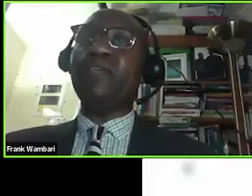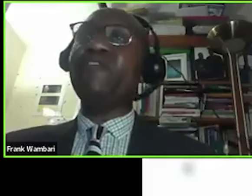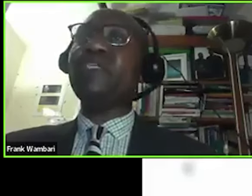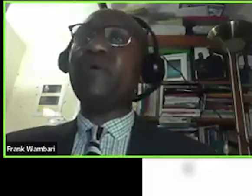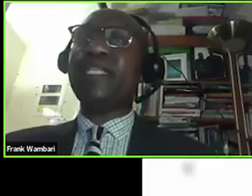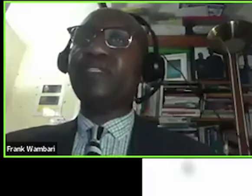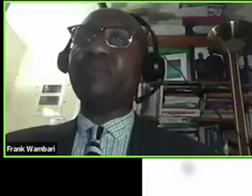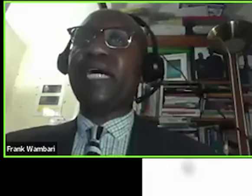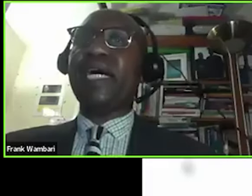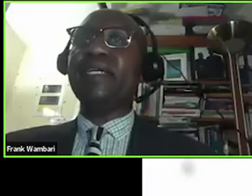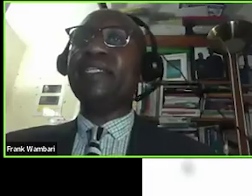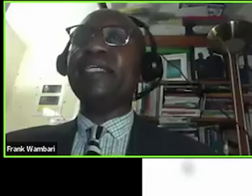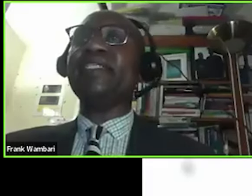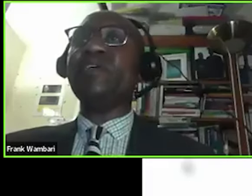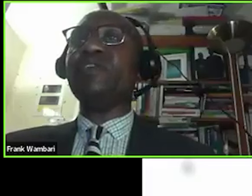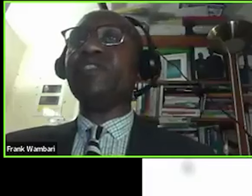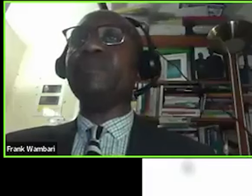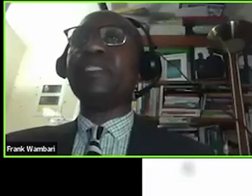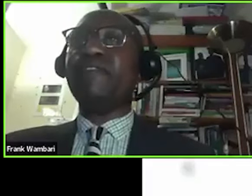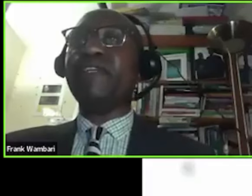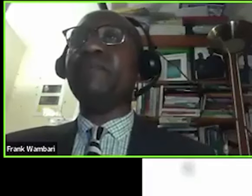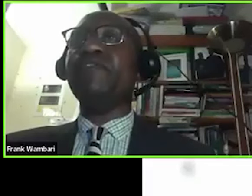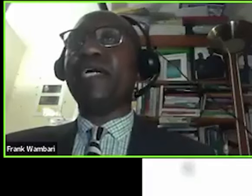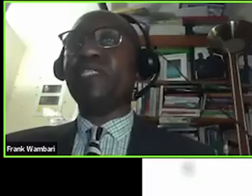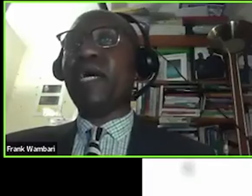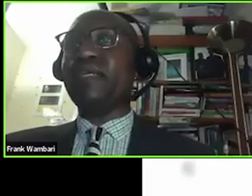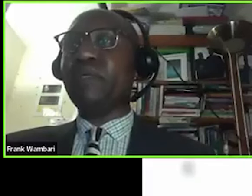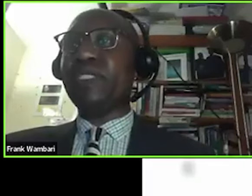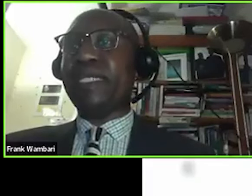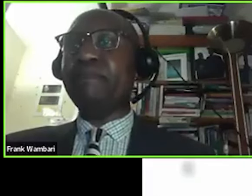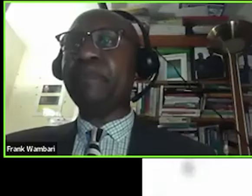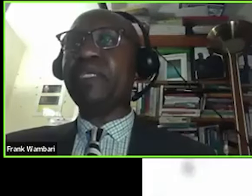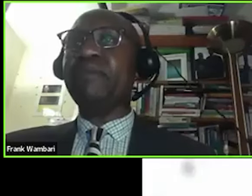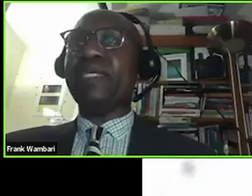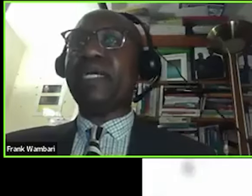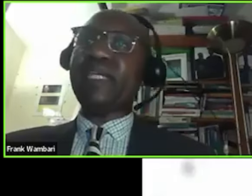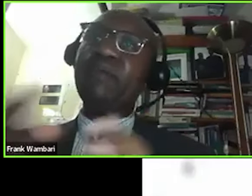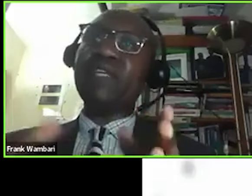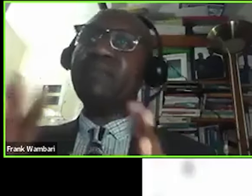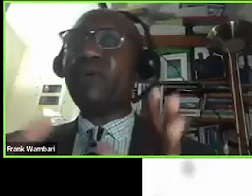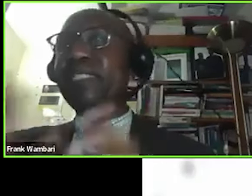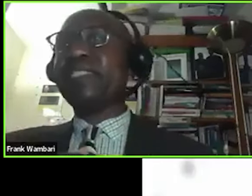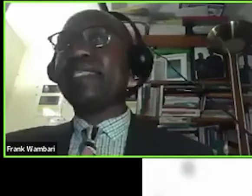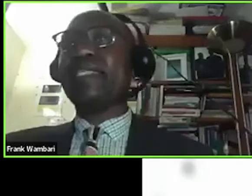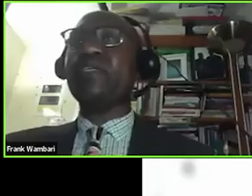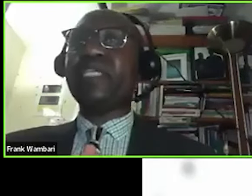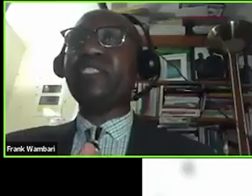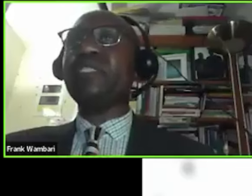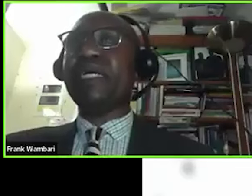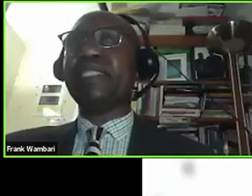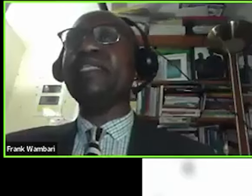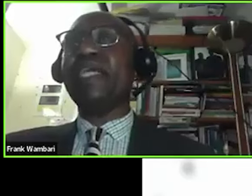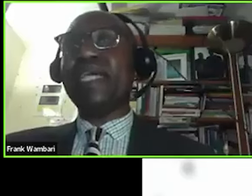and you find where the jobs are there's a lot of jobs available to work remotely some of them they will ask certain